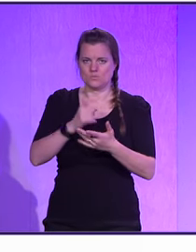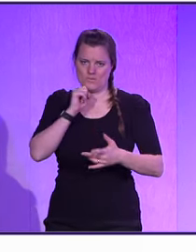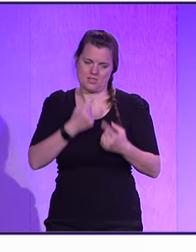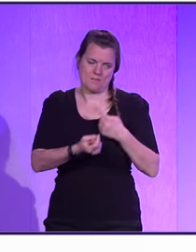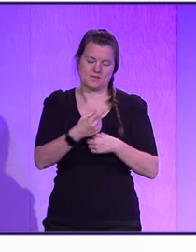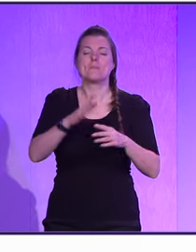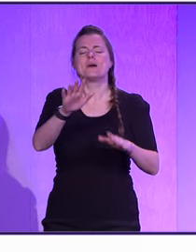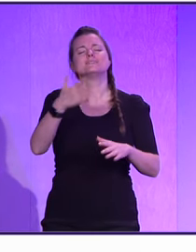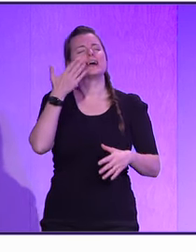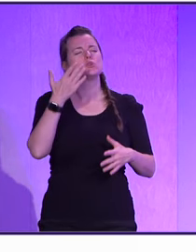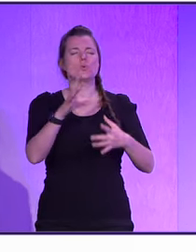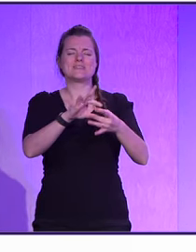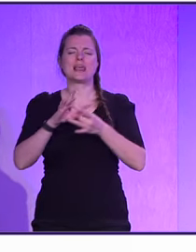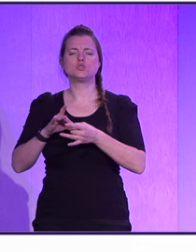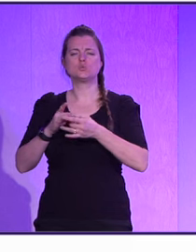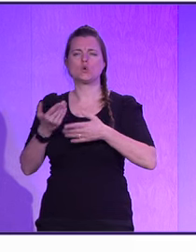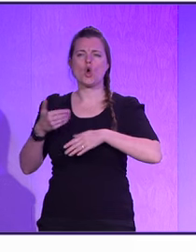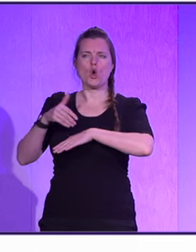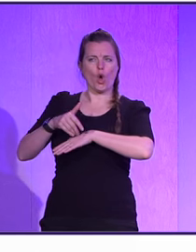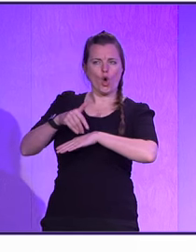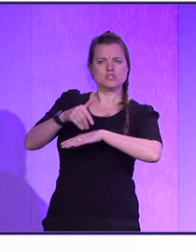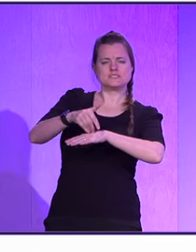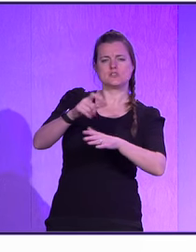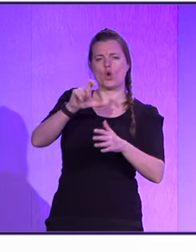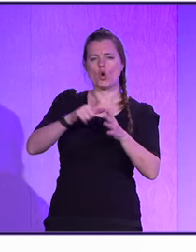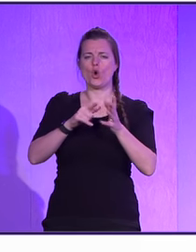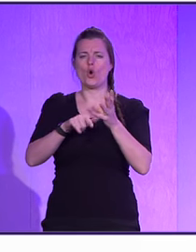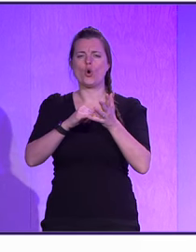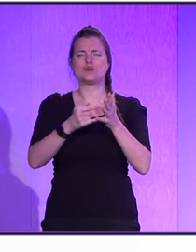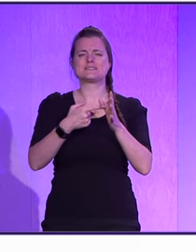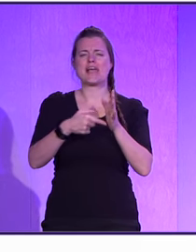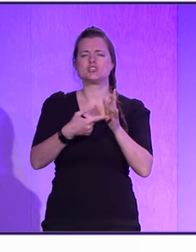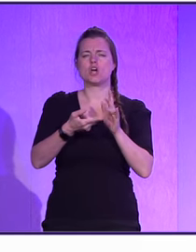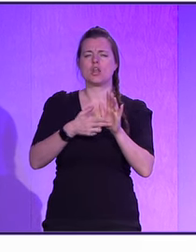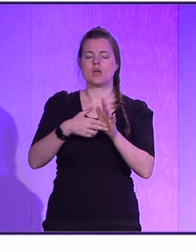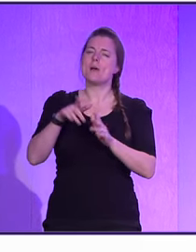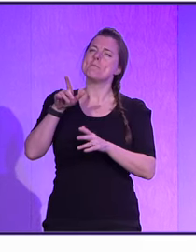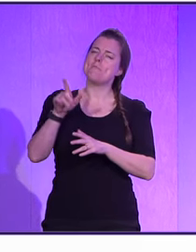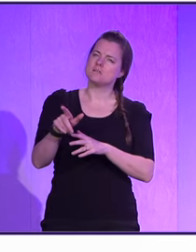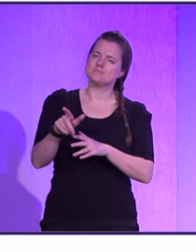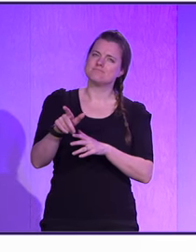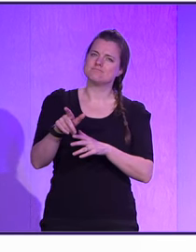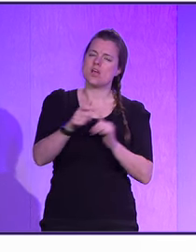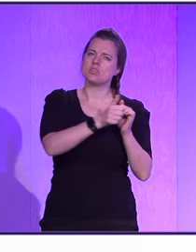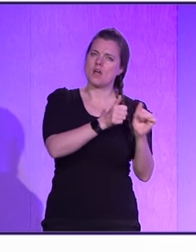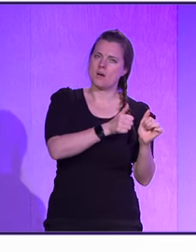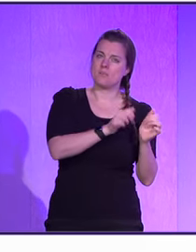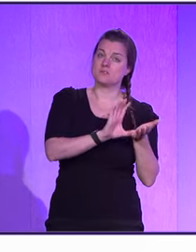I don't know if it's like causation or not, but the companies that are getting more funding,